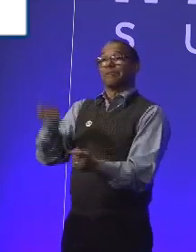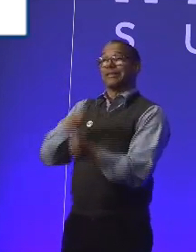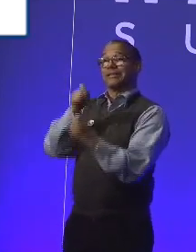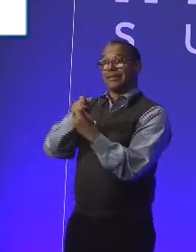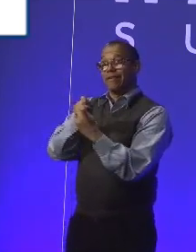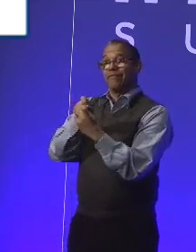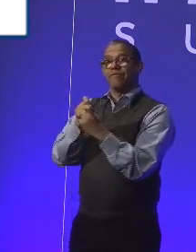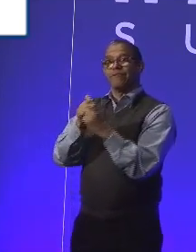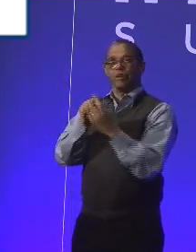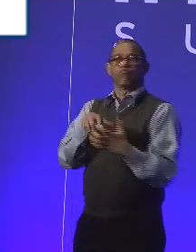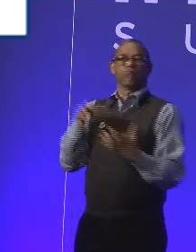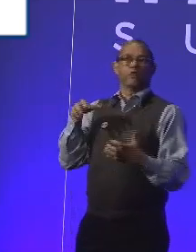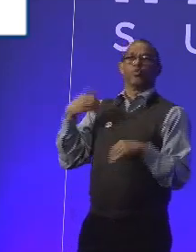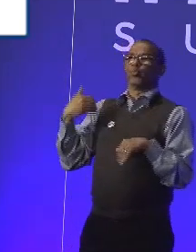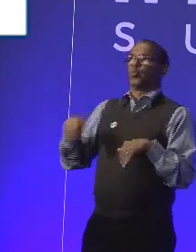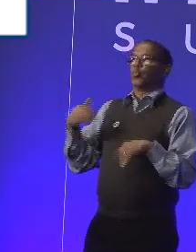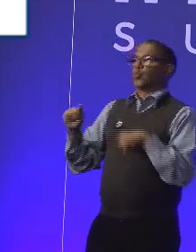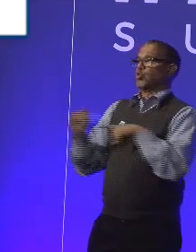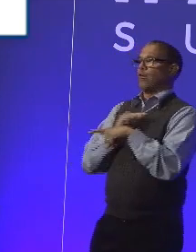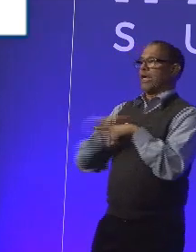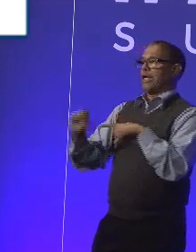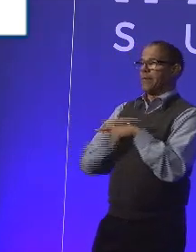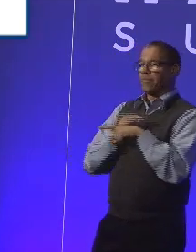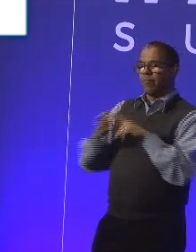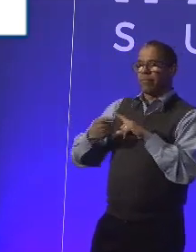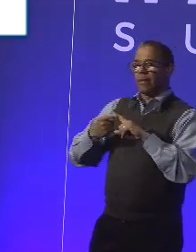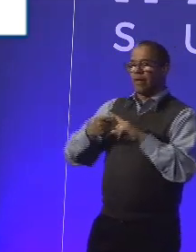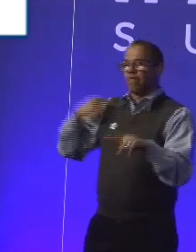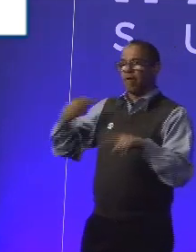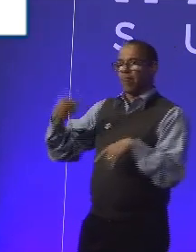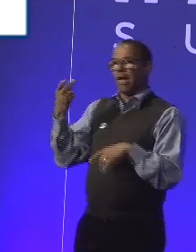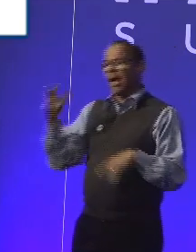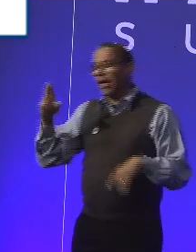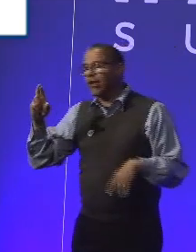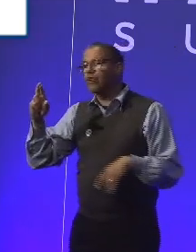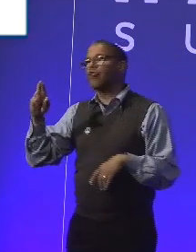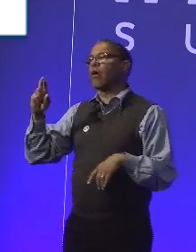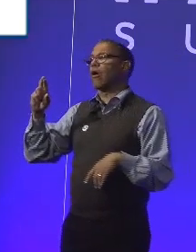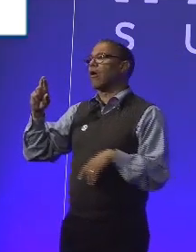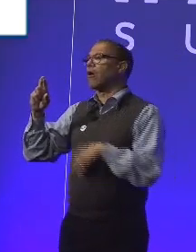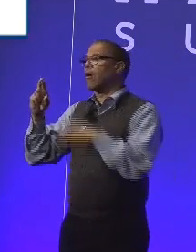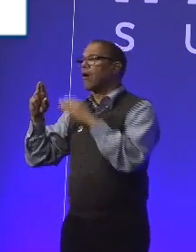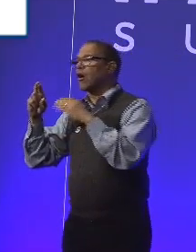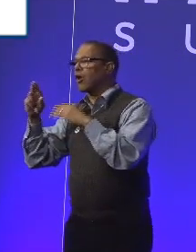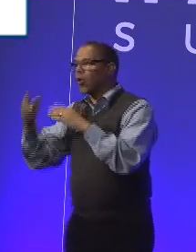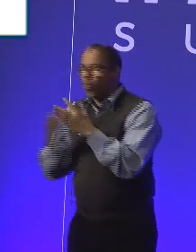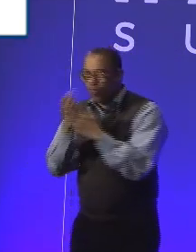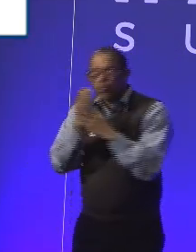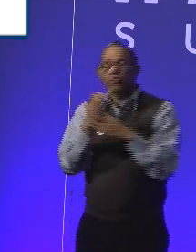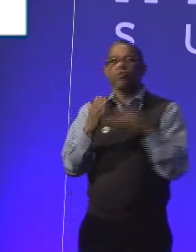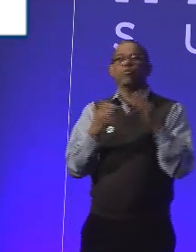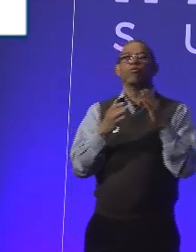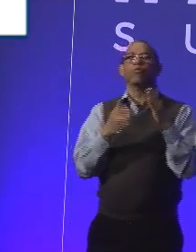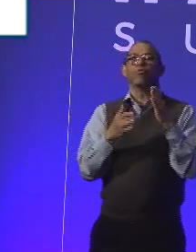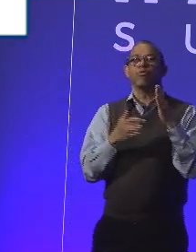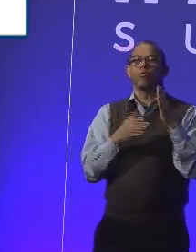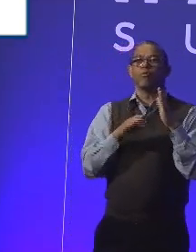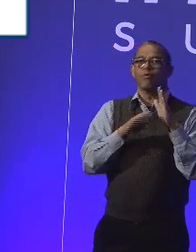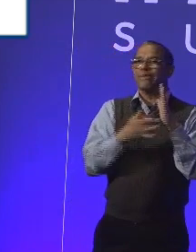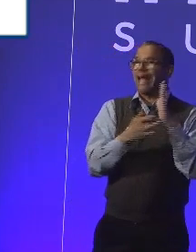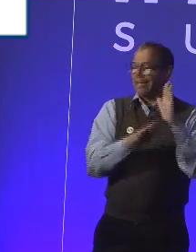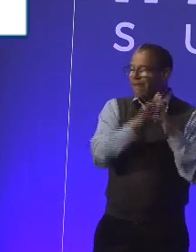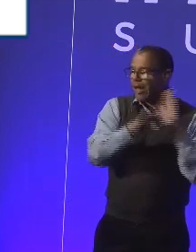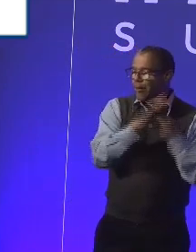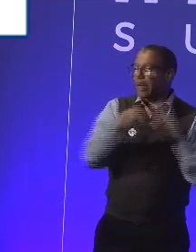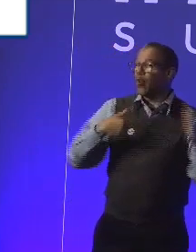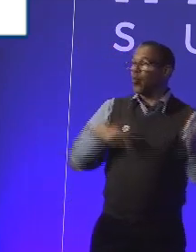across the business at Microsoft, from kind of HR practices all the way through to, as I say, tech development. And we're putting out there on our learning